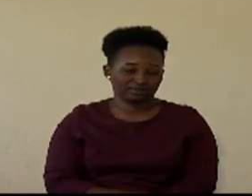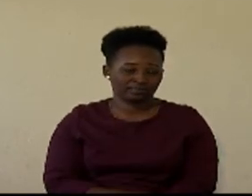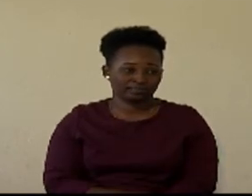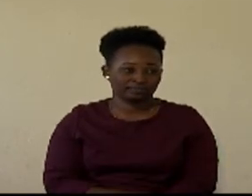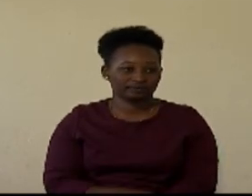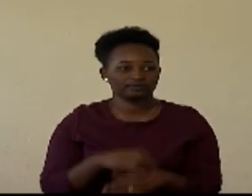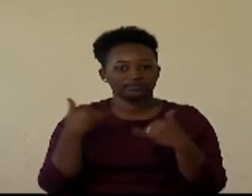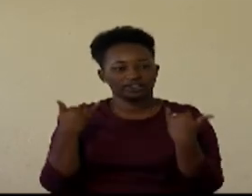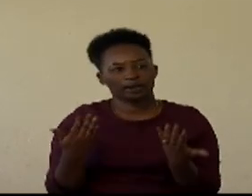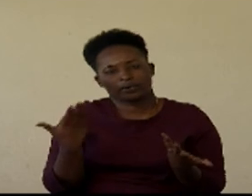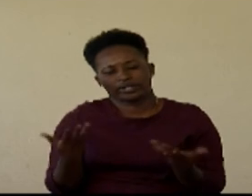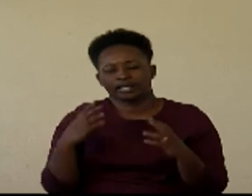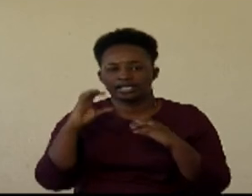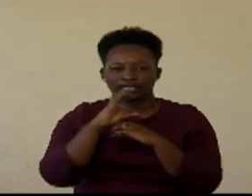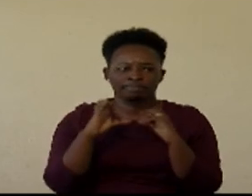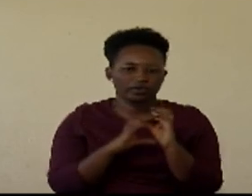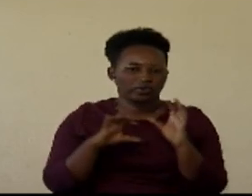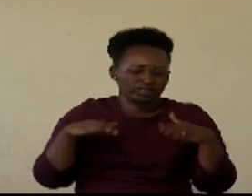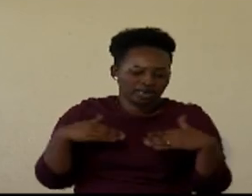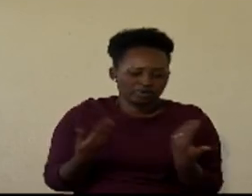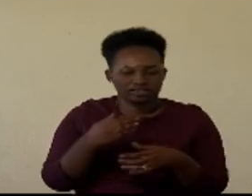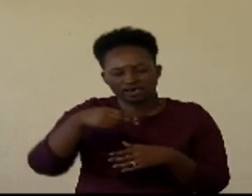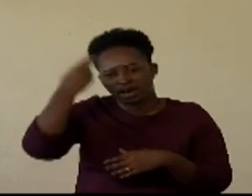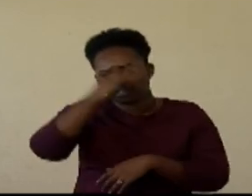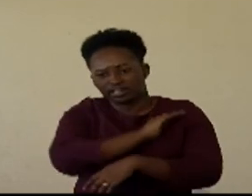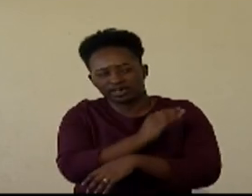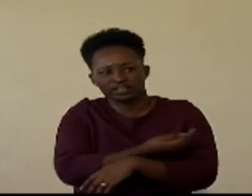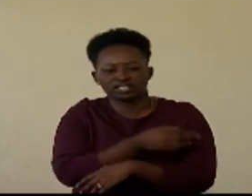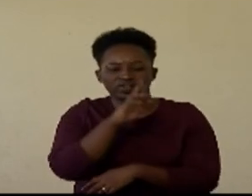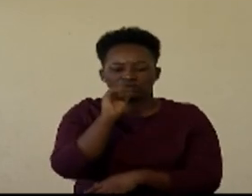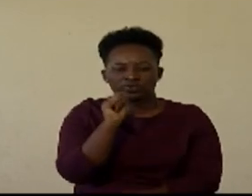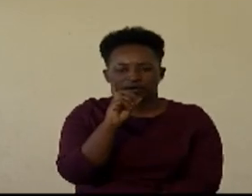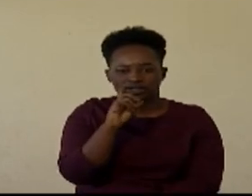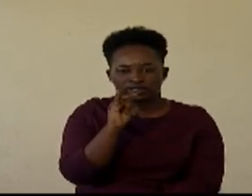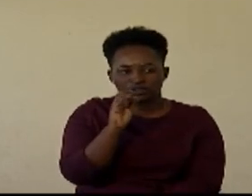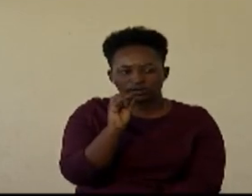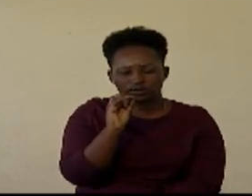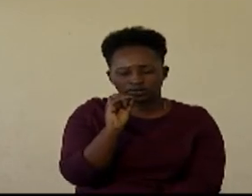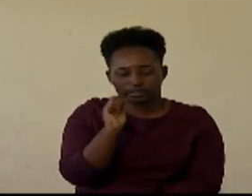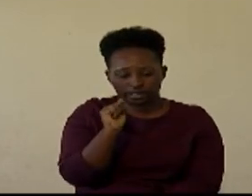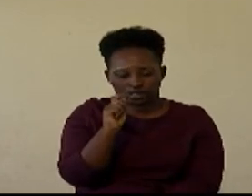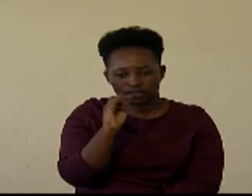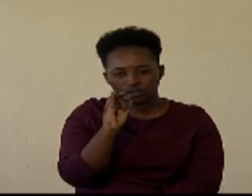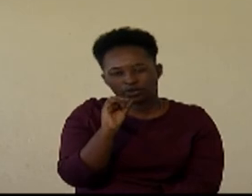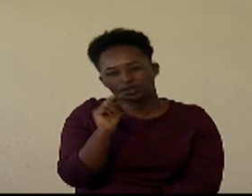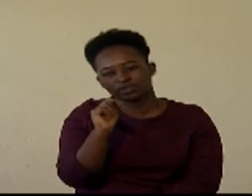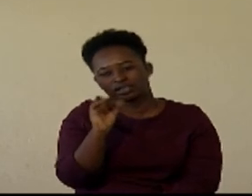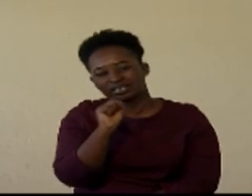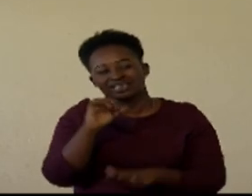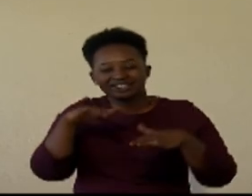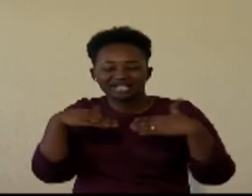now whether they are chemical or high energy radiations atomic bomb emissions and x-ray and all stuff all those things